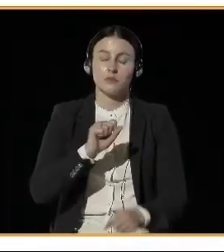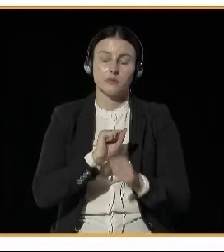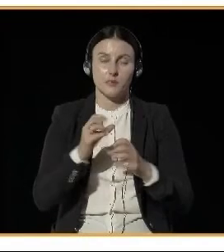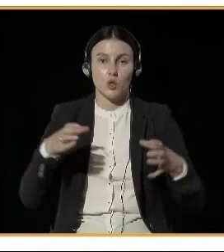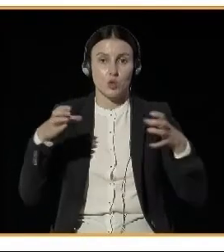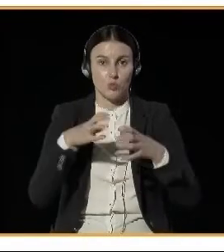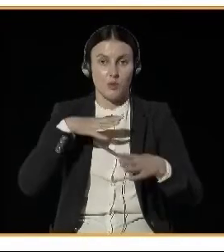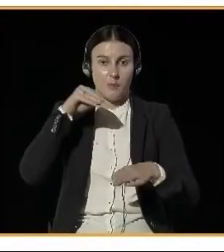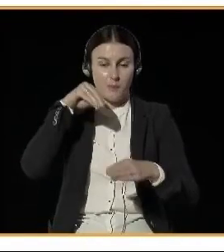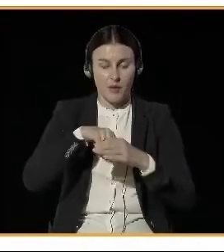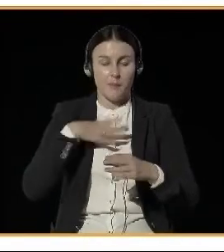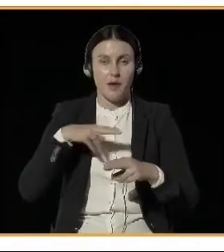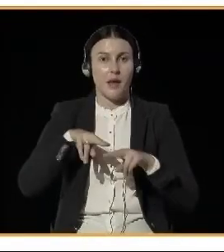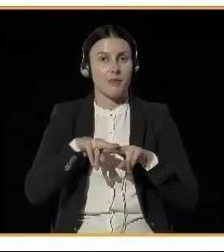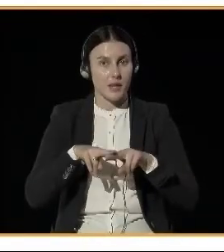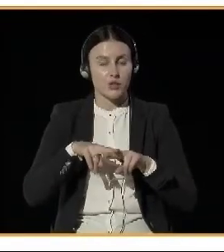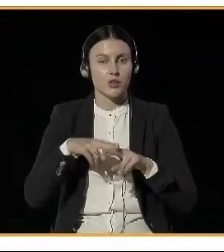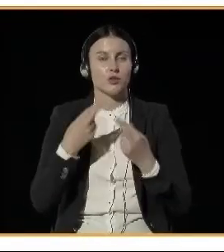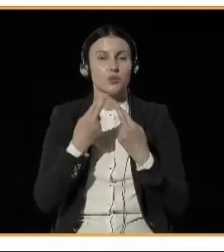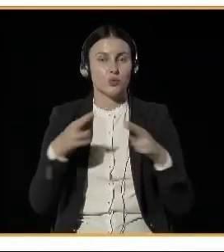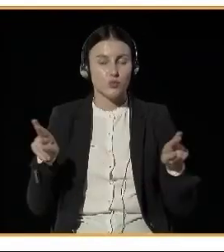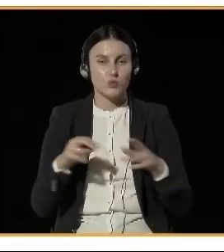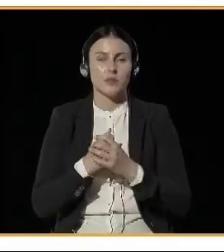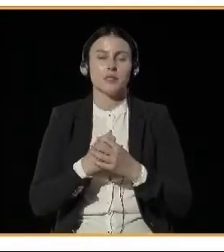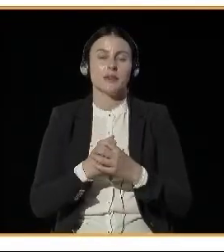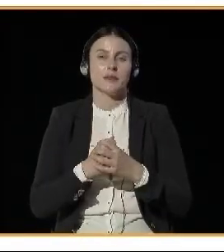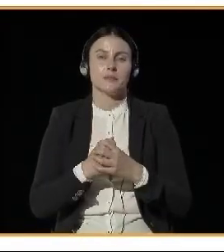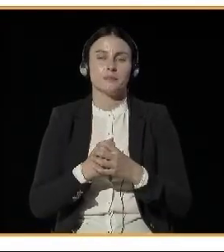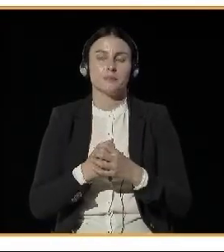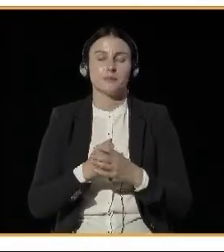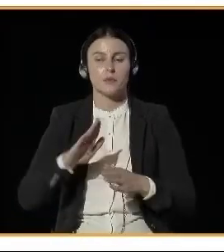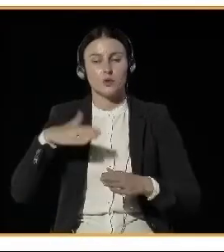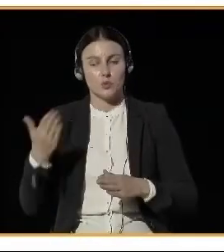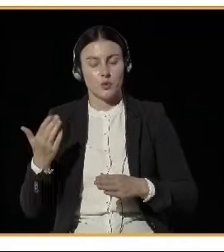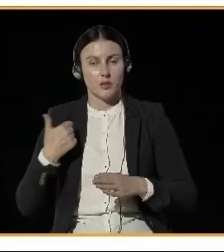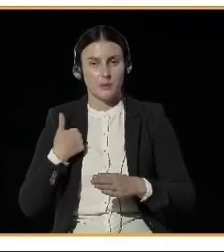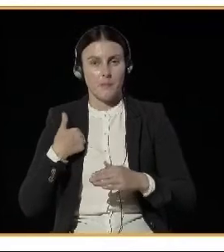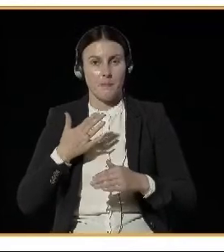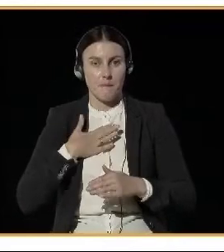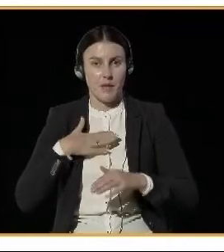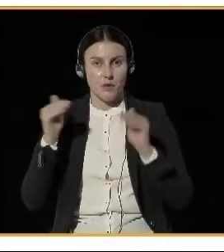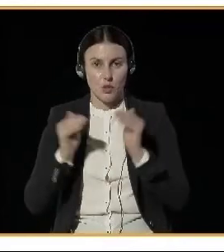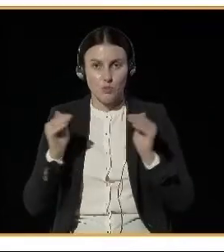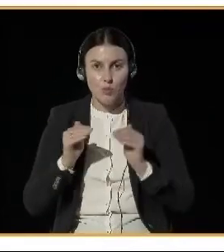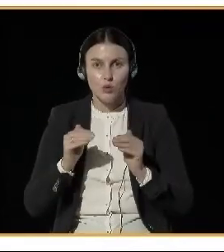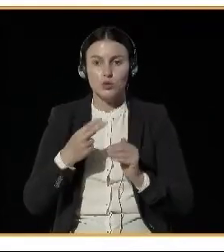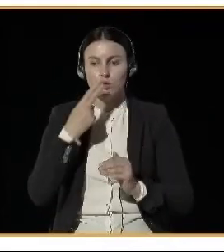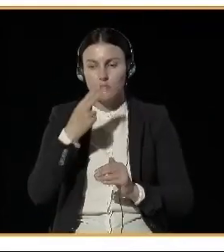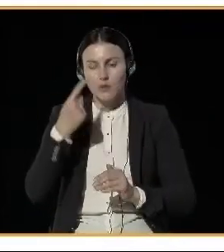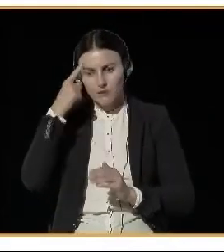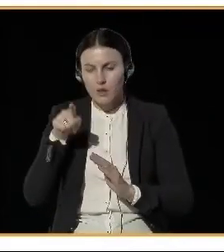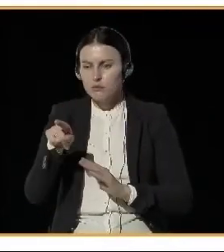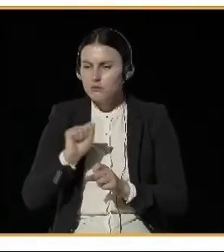has all been talked about during the presentation. We need to define